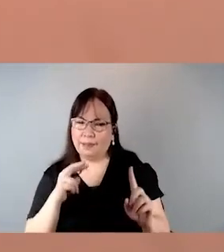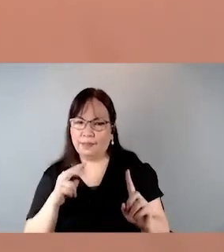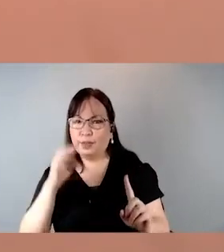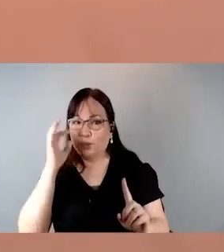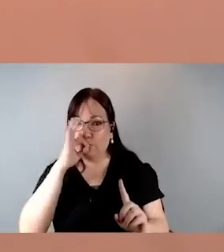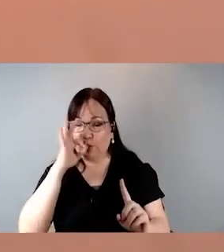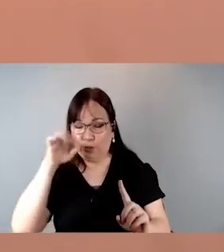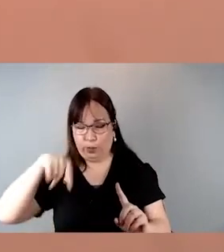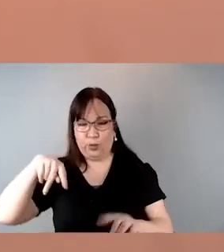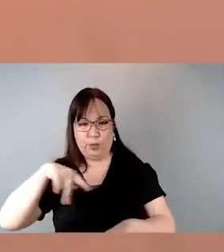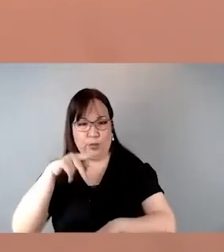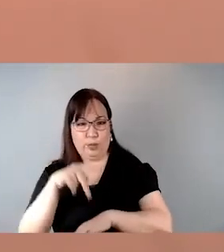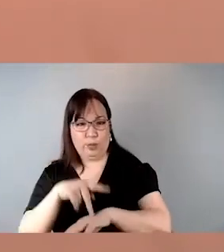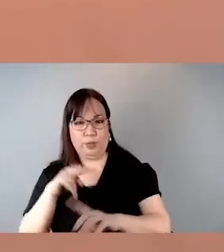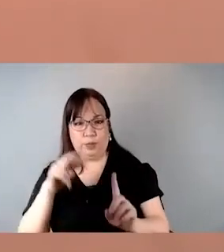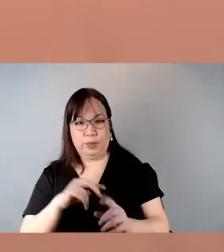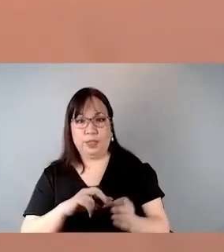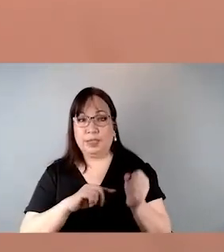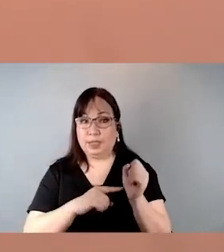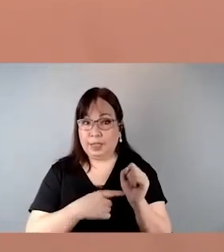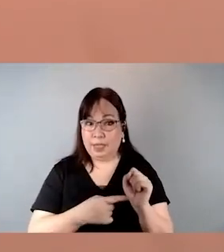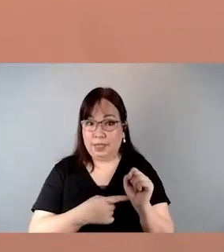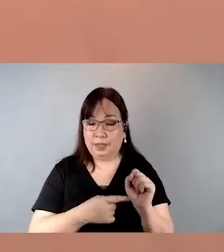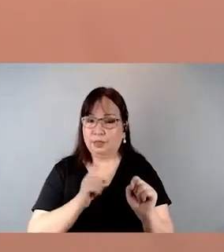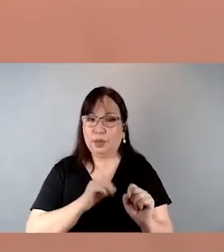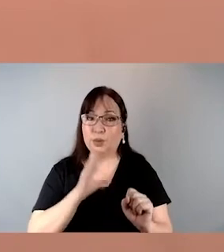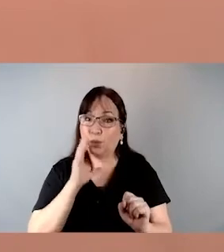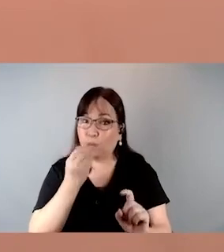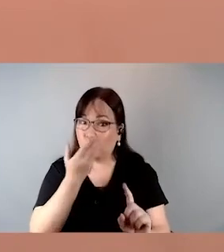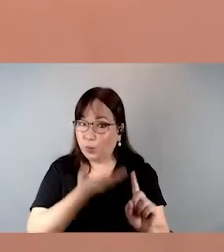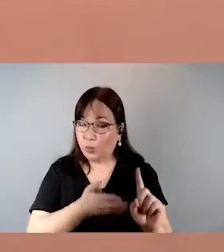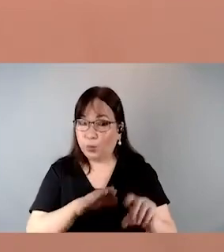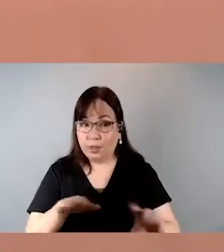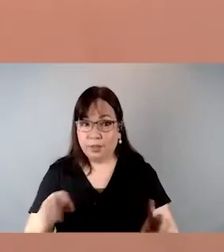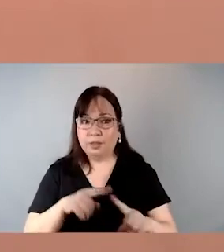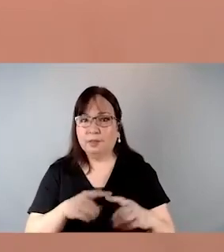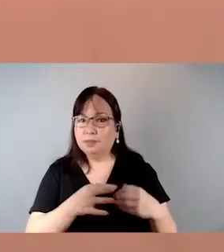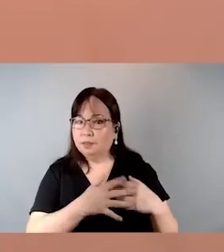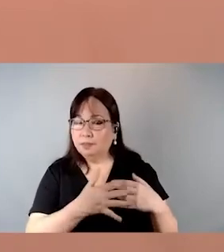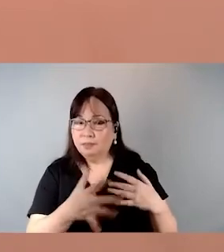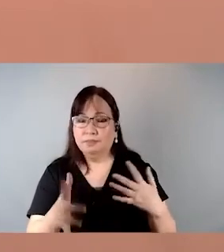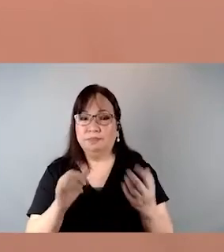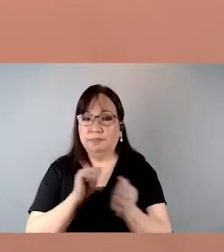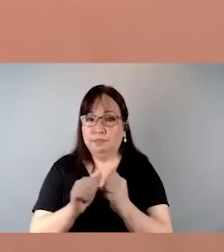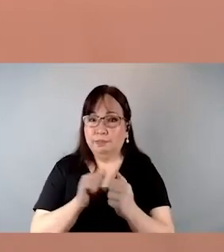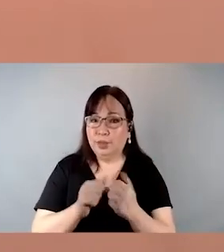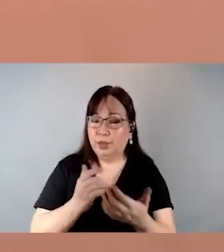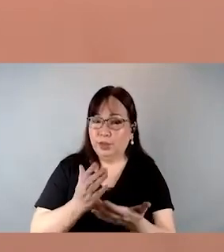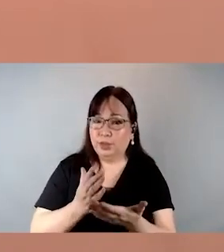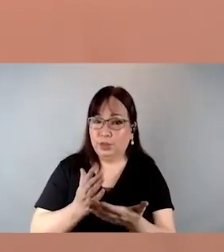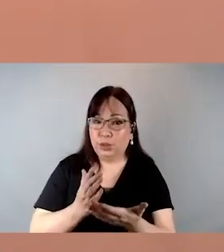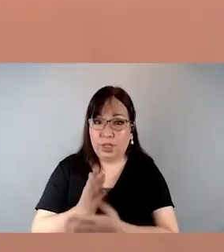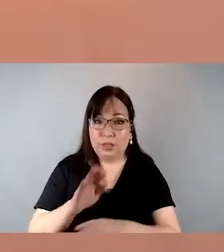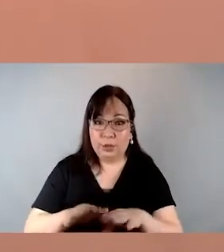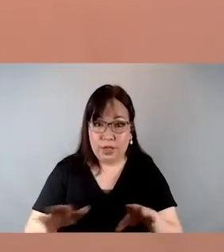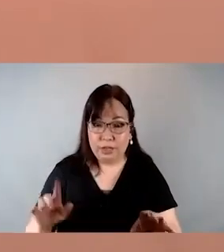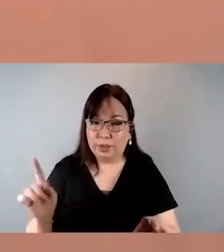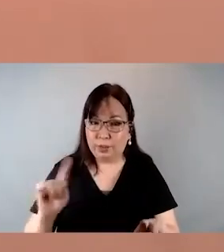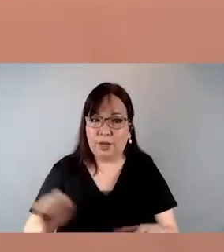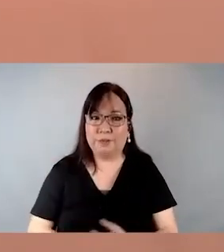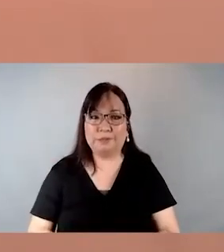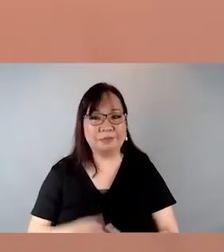context of the Philippines, beginning with who is a child and continuing to what children's rights are.